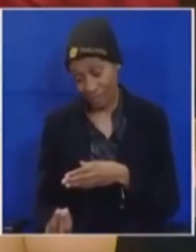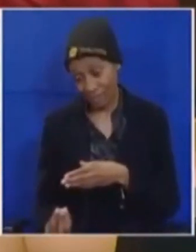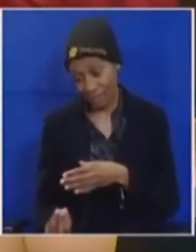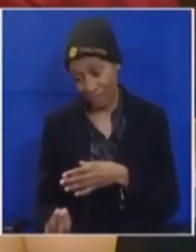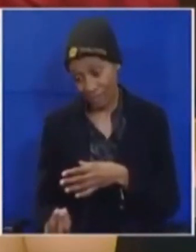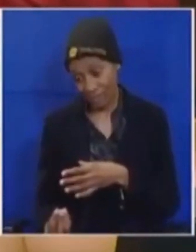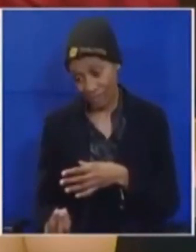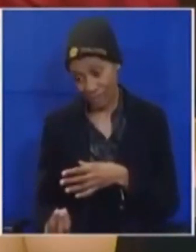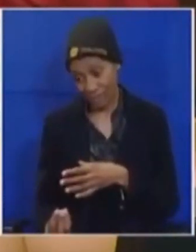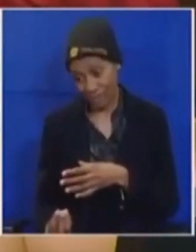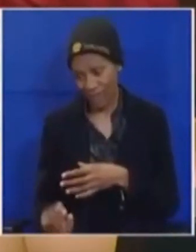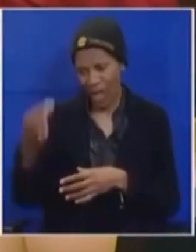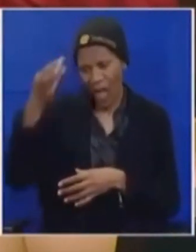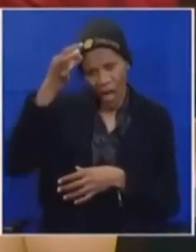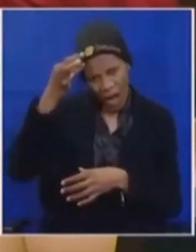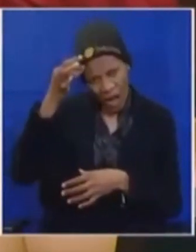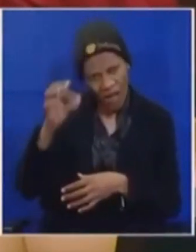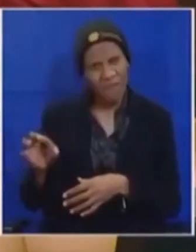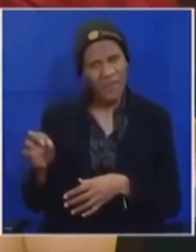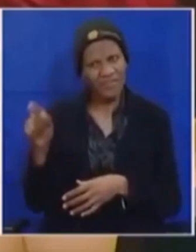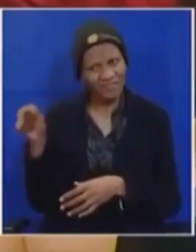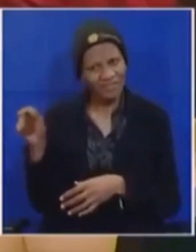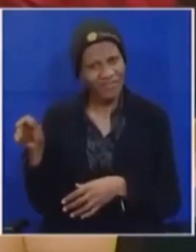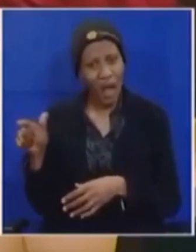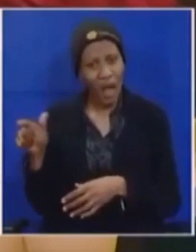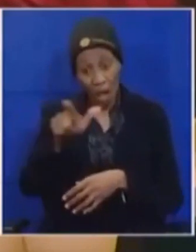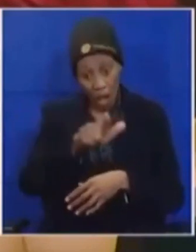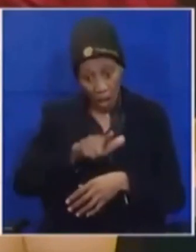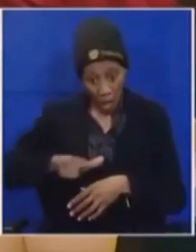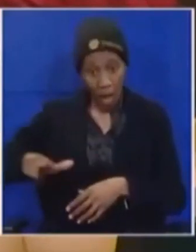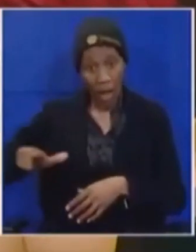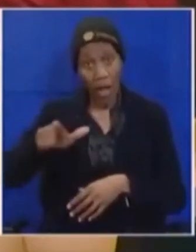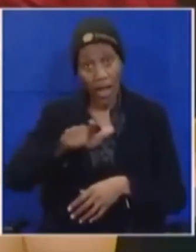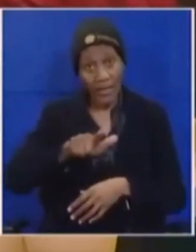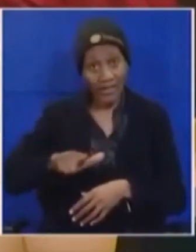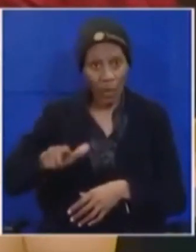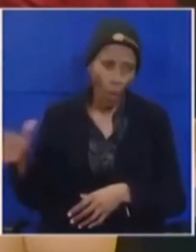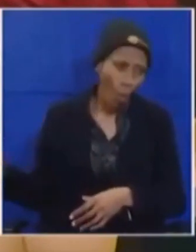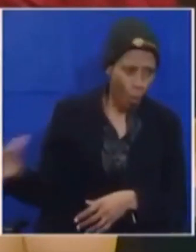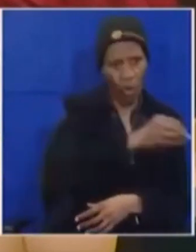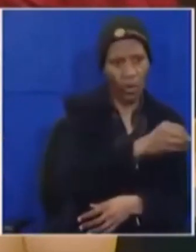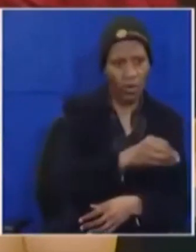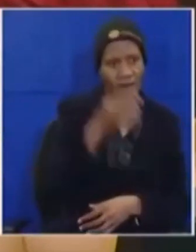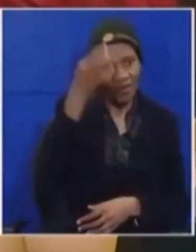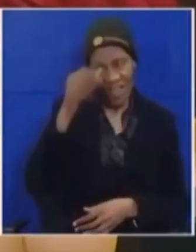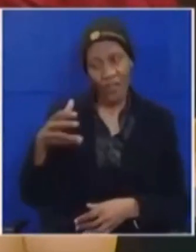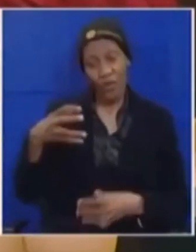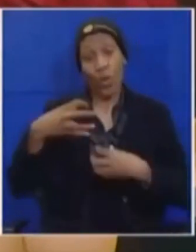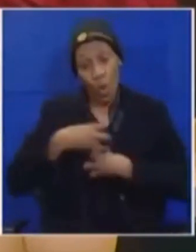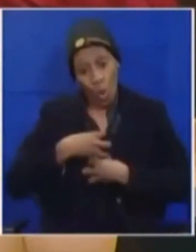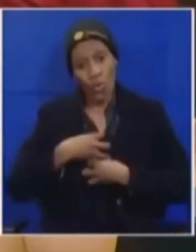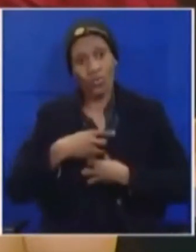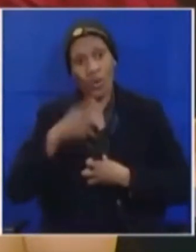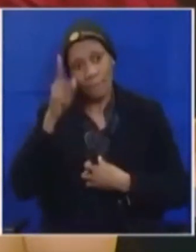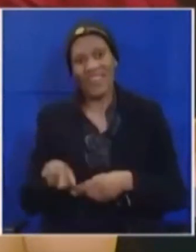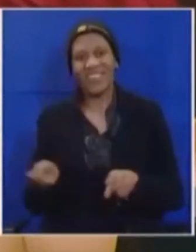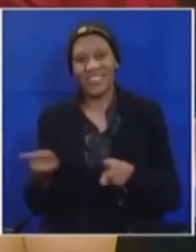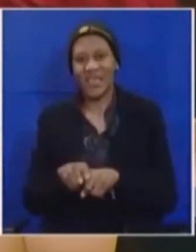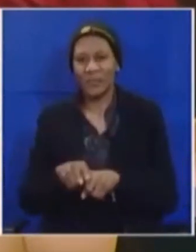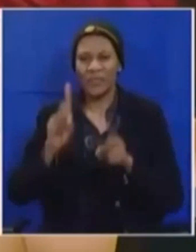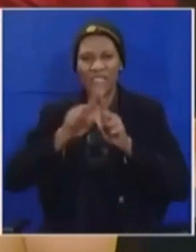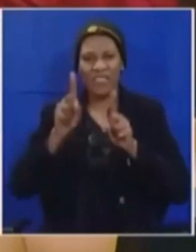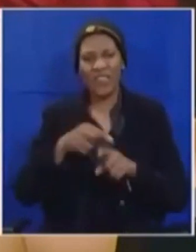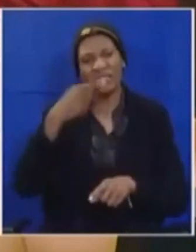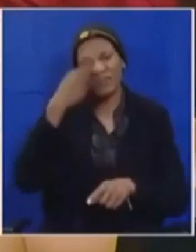the state must own the land the whole land including hot bay and camps bay